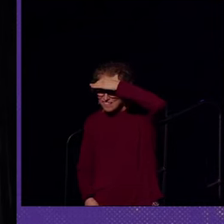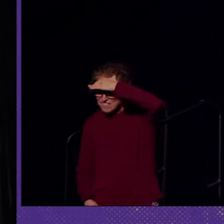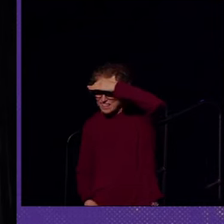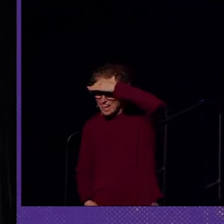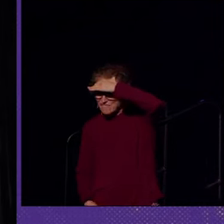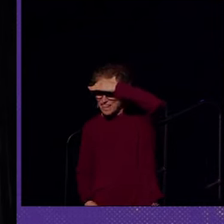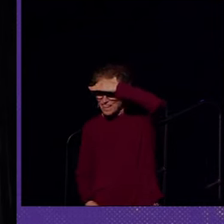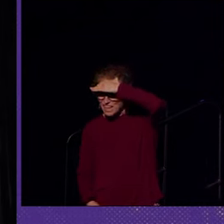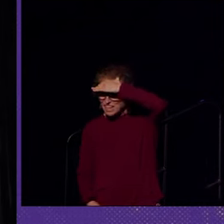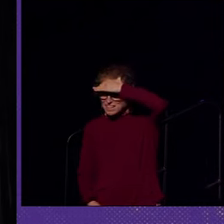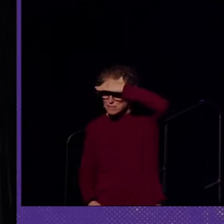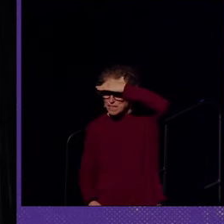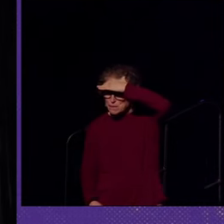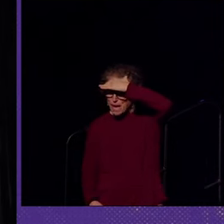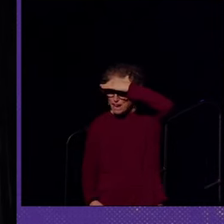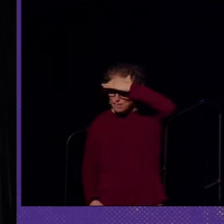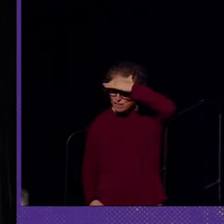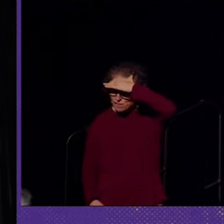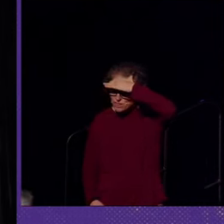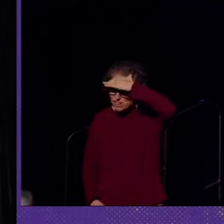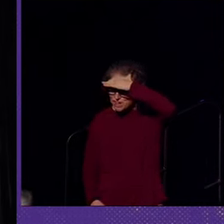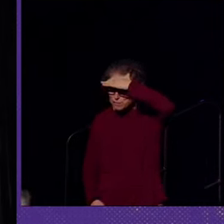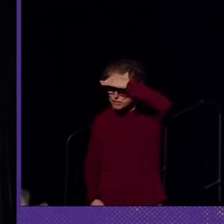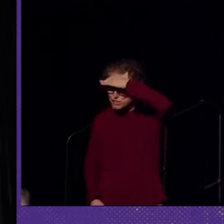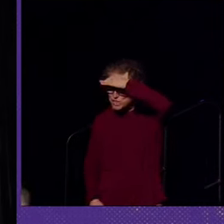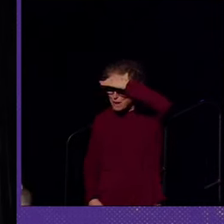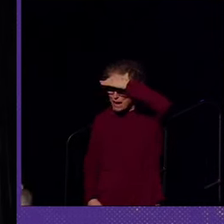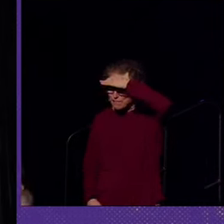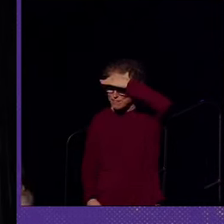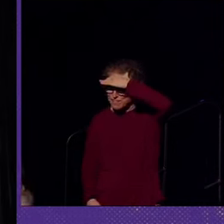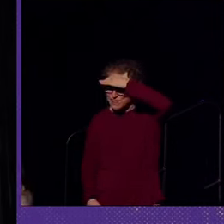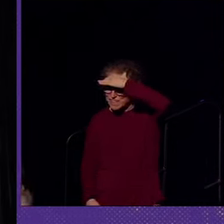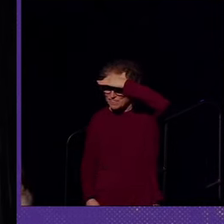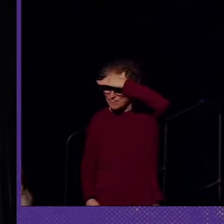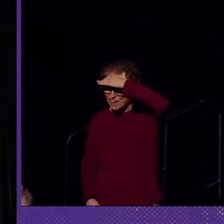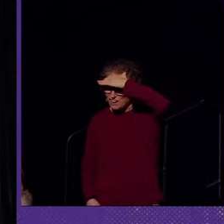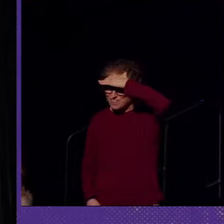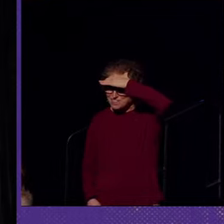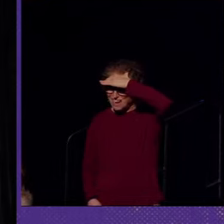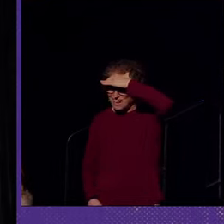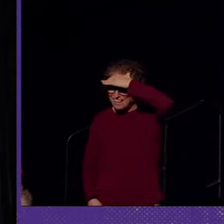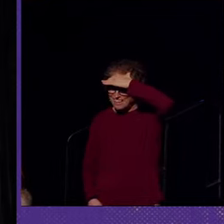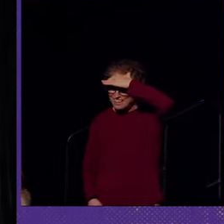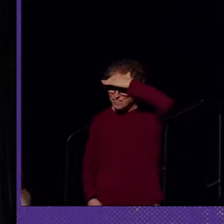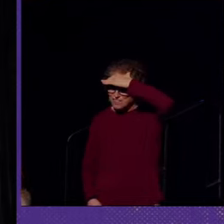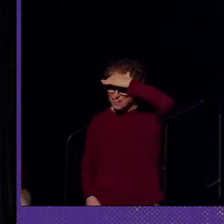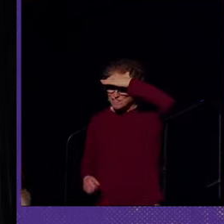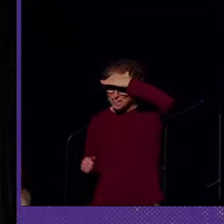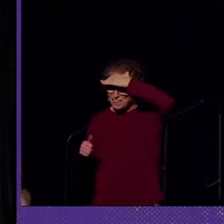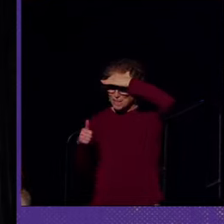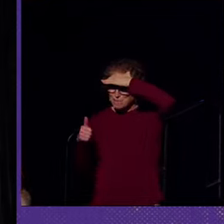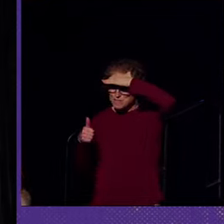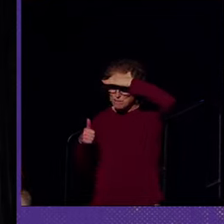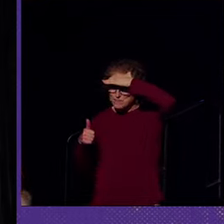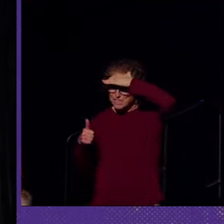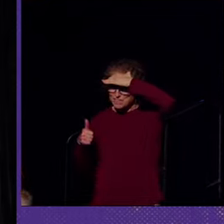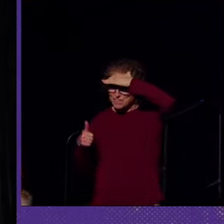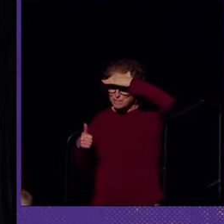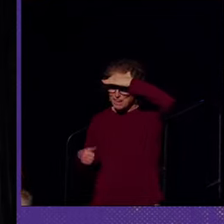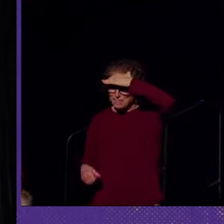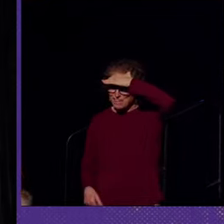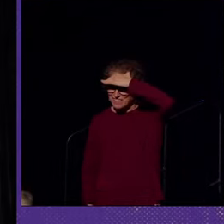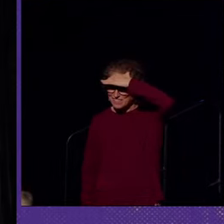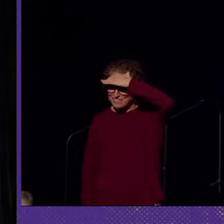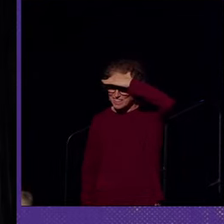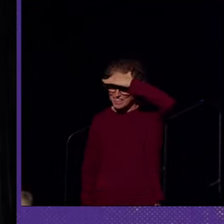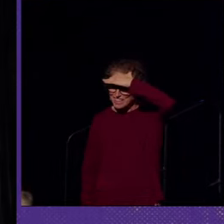Like, they'll have, like, something in the background, like pictures in the background that make it really hard to sign. Oh, like, the thumbs up signal